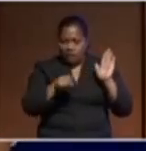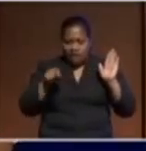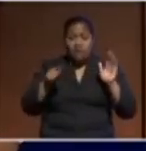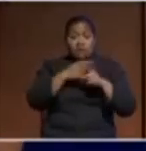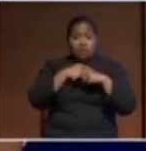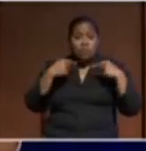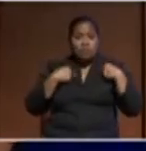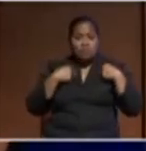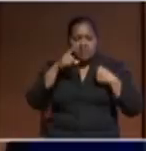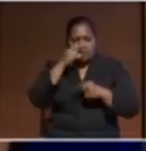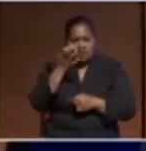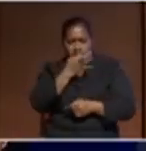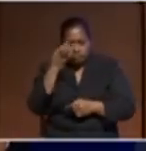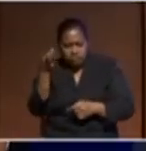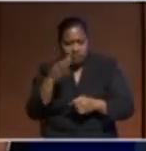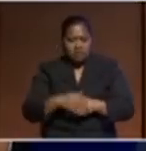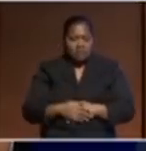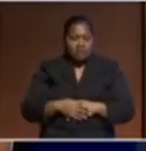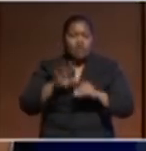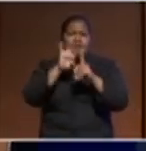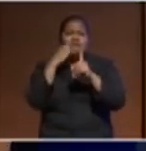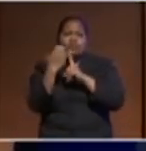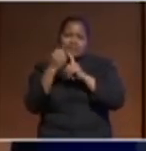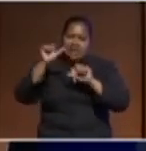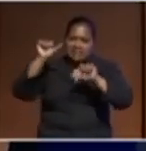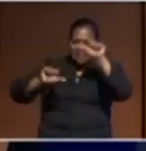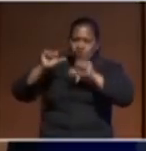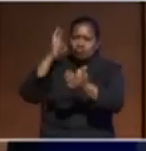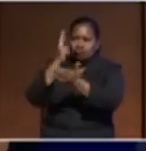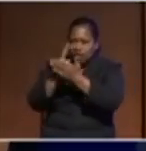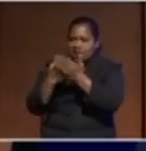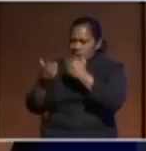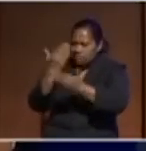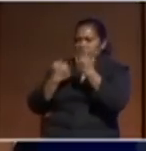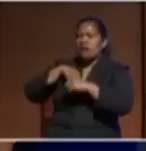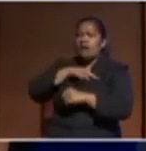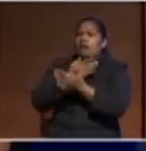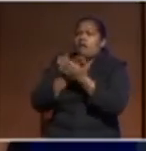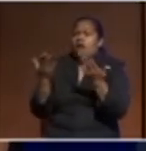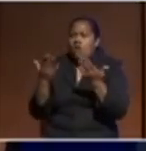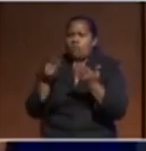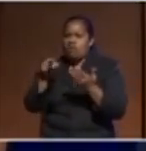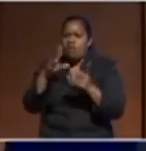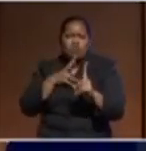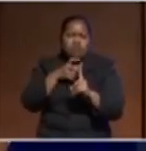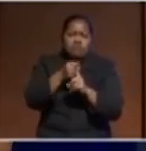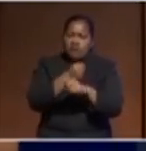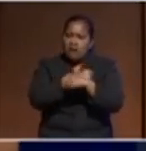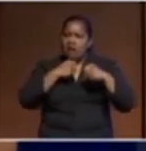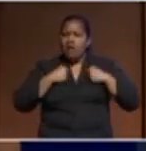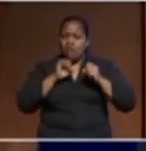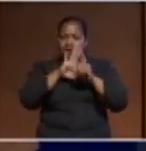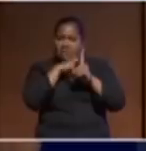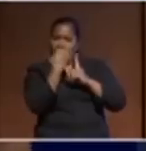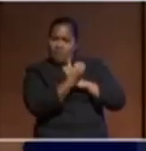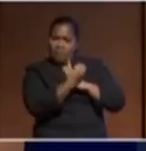environmental impact assessment to really tell us how impactful to the environment that would be before we